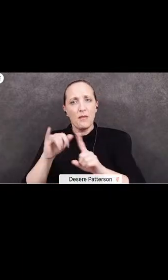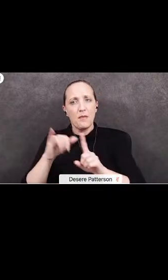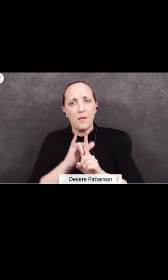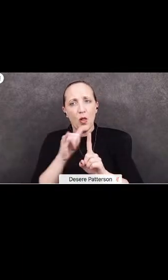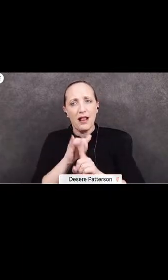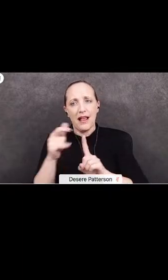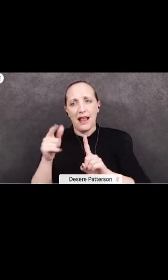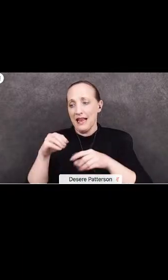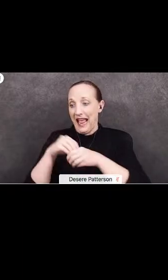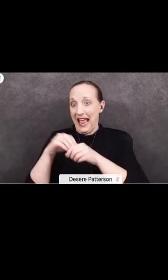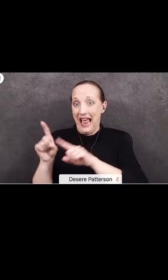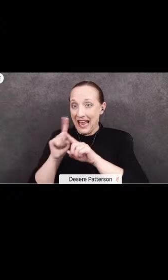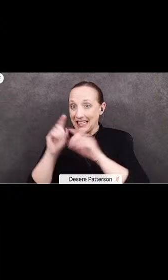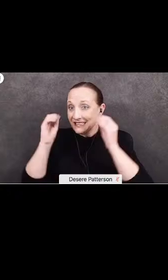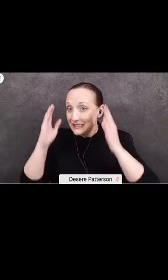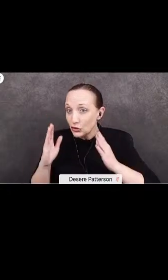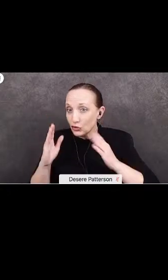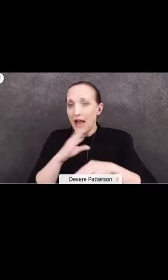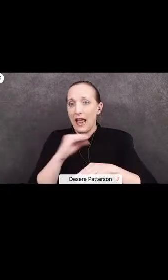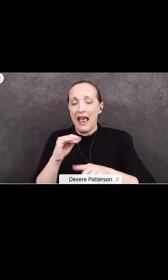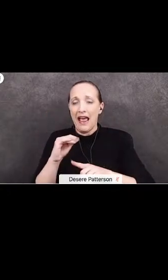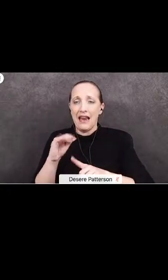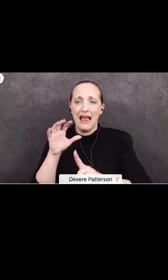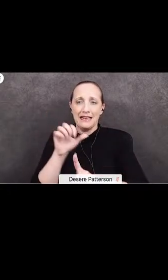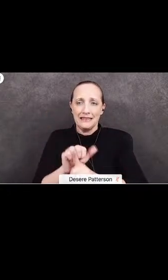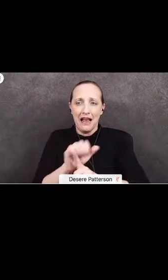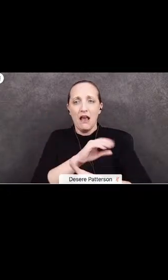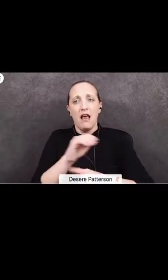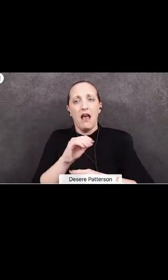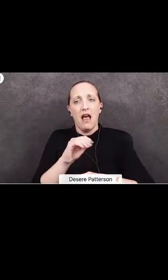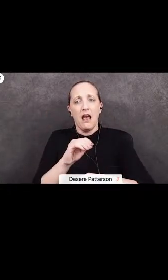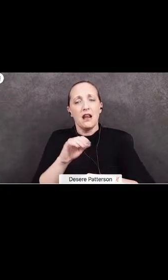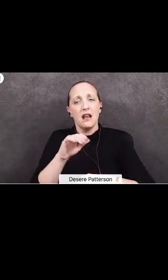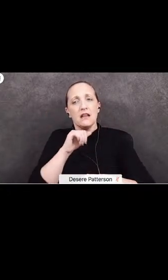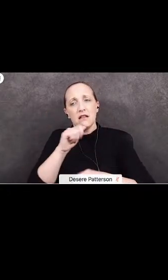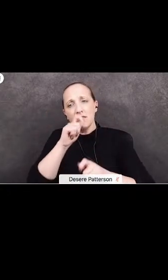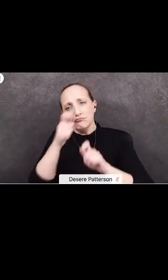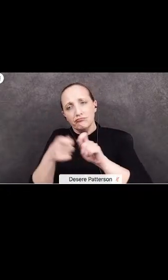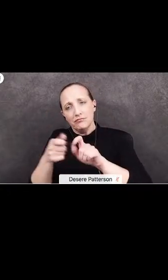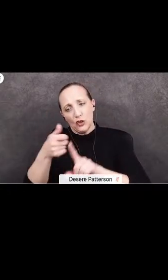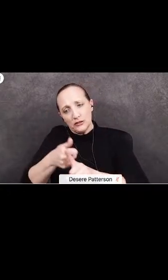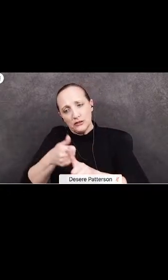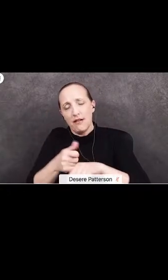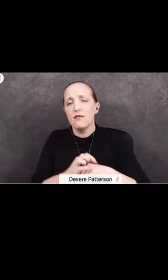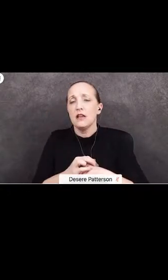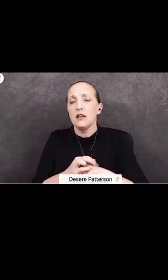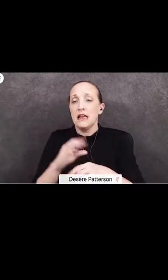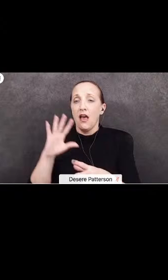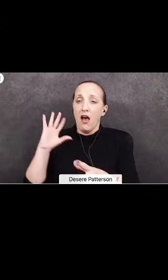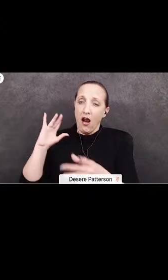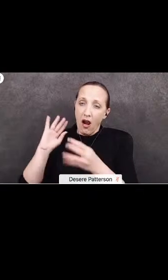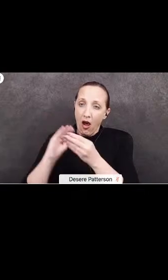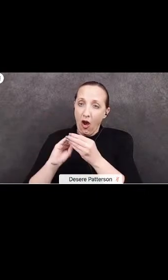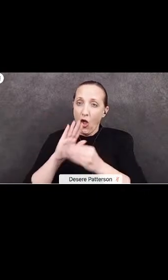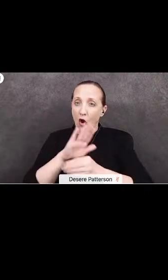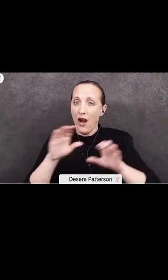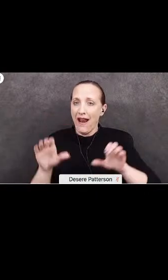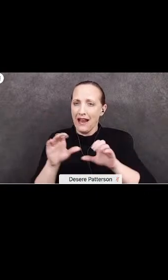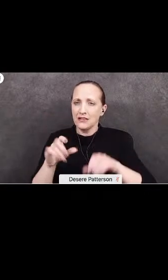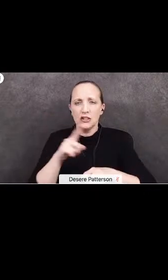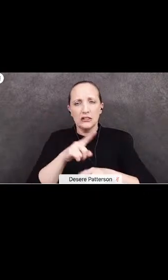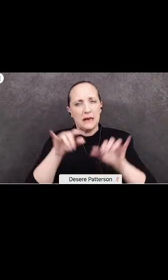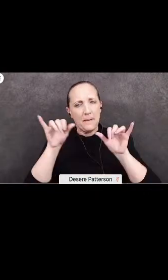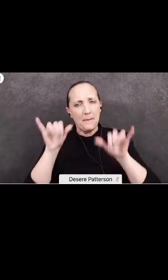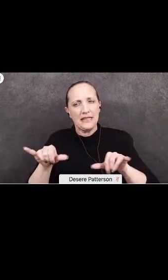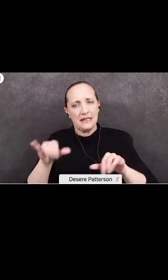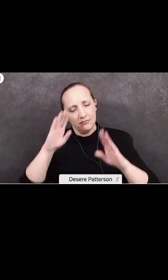faced attacks and unprovoked persecution herself. In all of her actions, she was always kept her focus